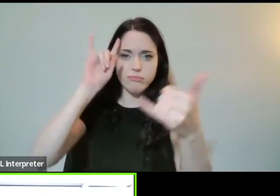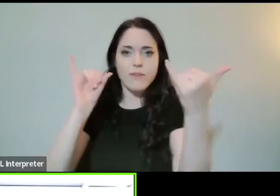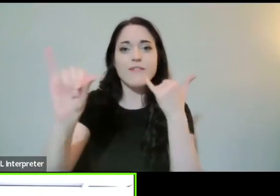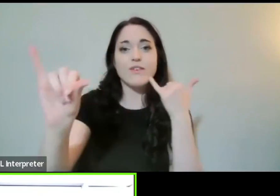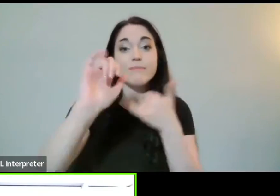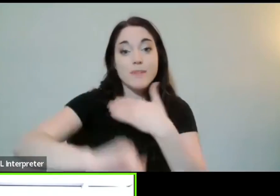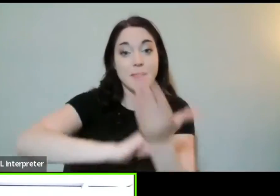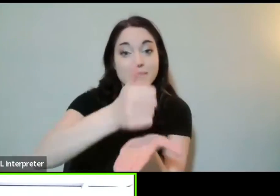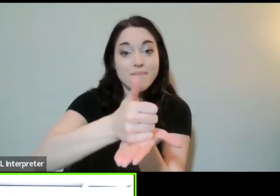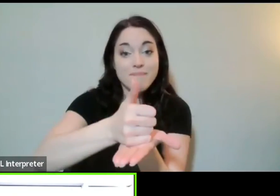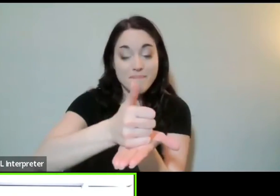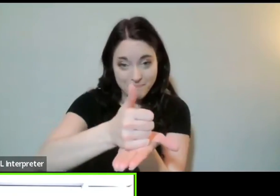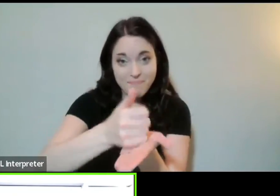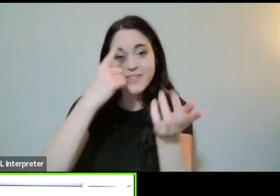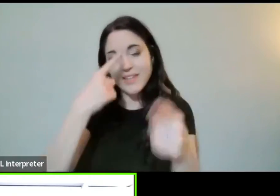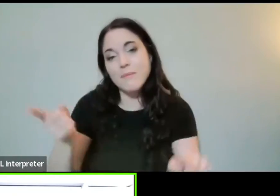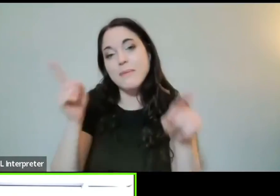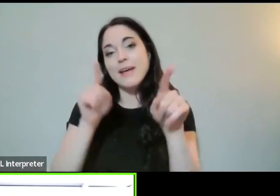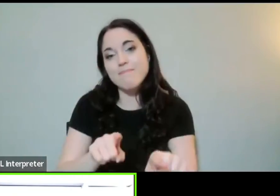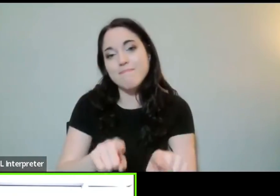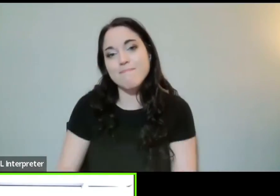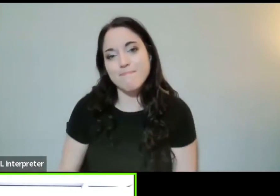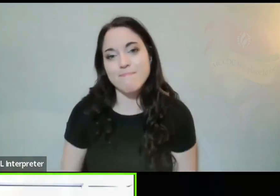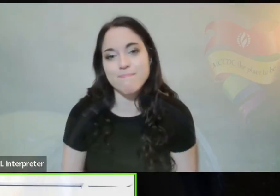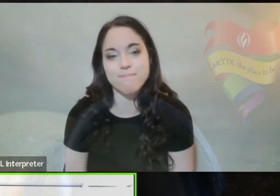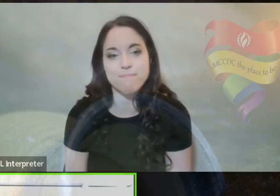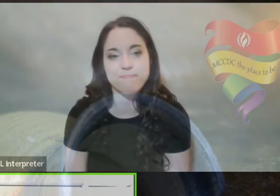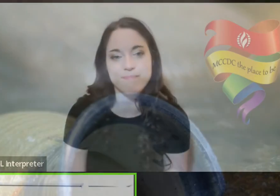Amen. And so it is. Amen.